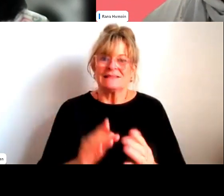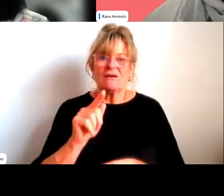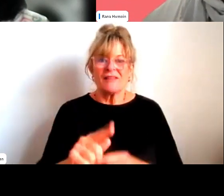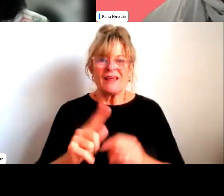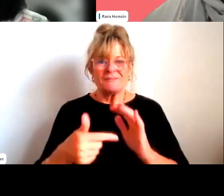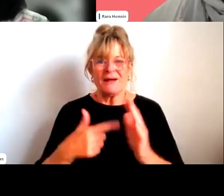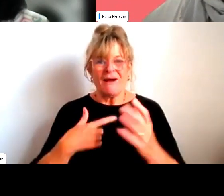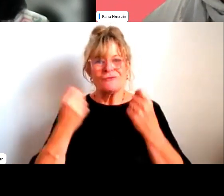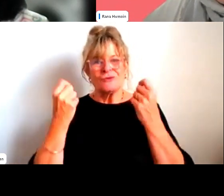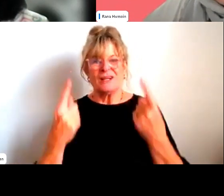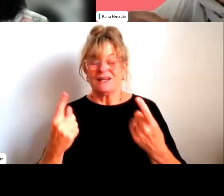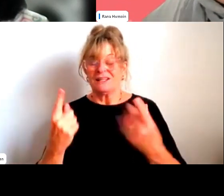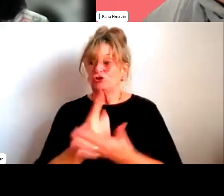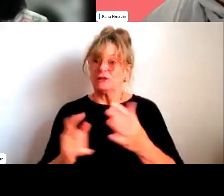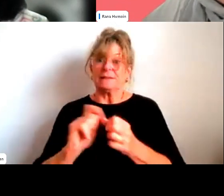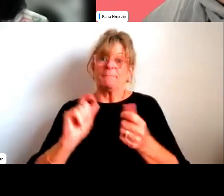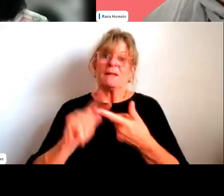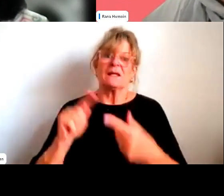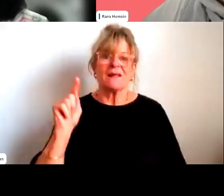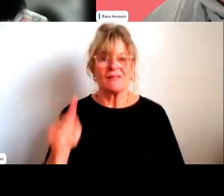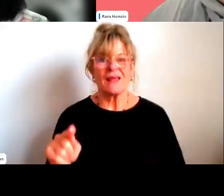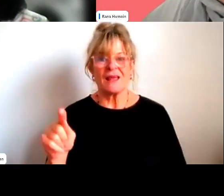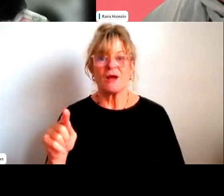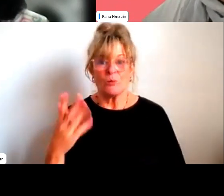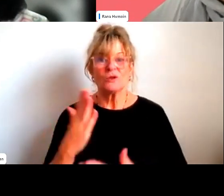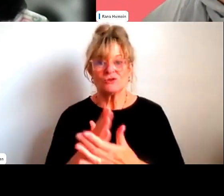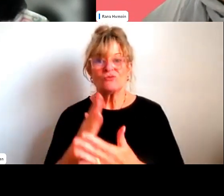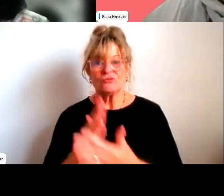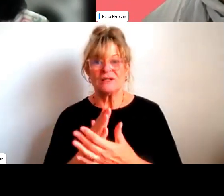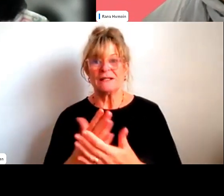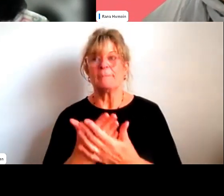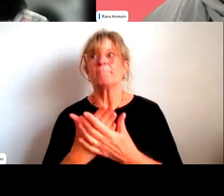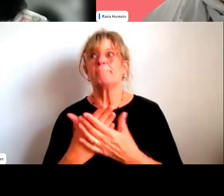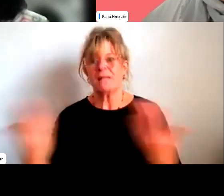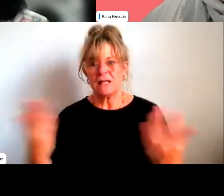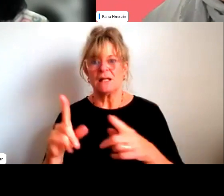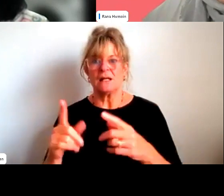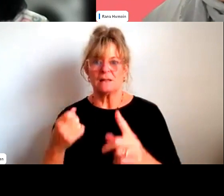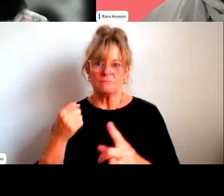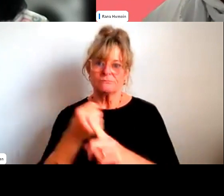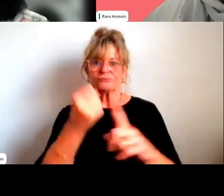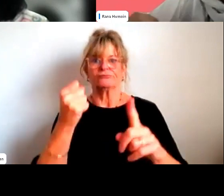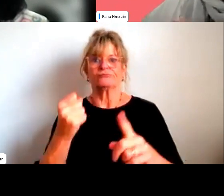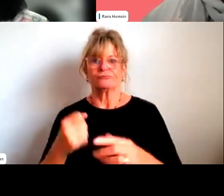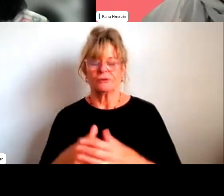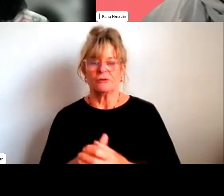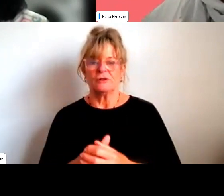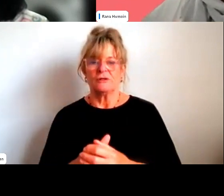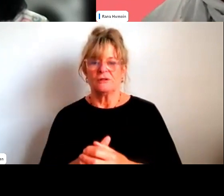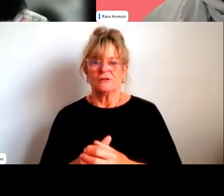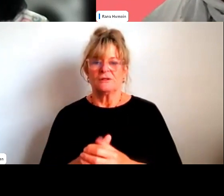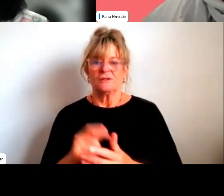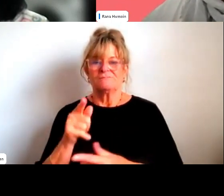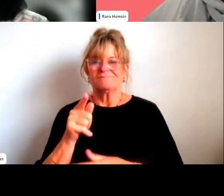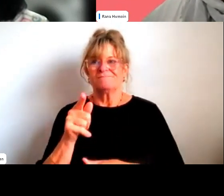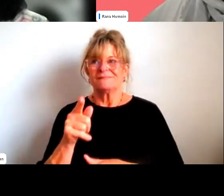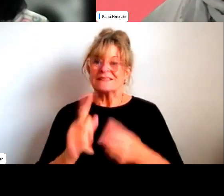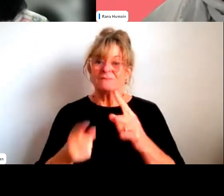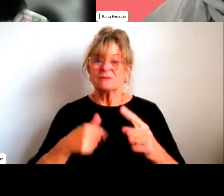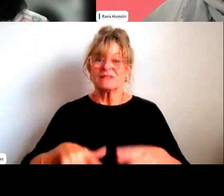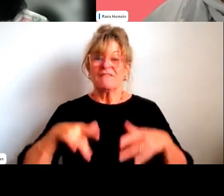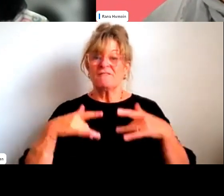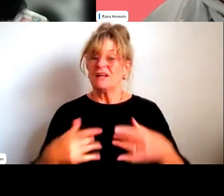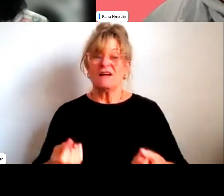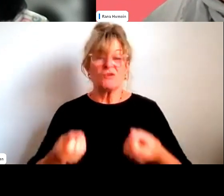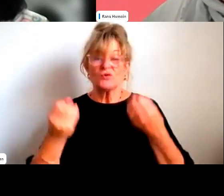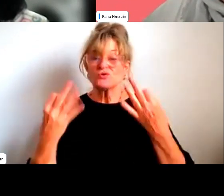inhabiting that space was quite a radical act. Um, and so, and you don't always have the energy to do that. You don't